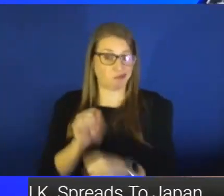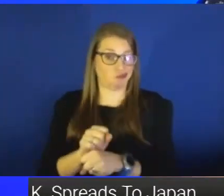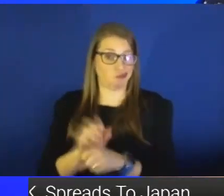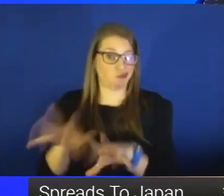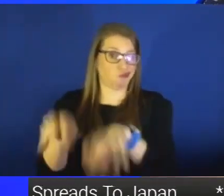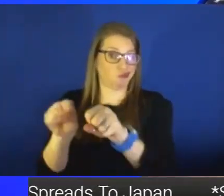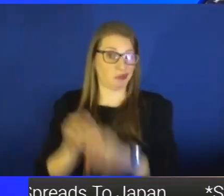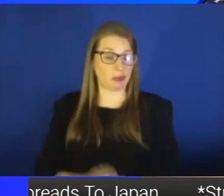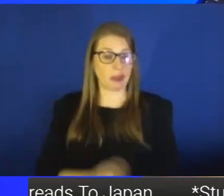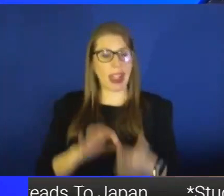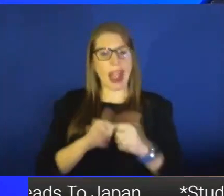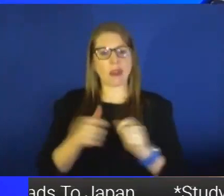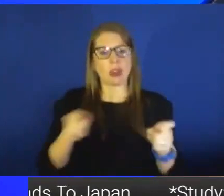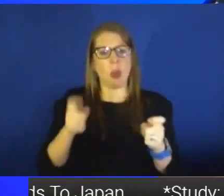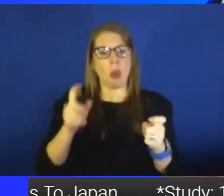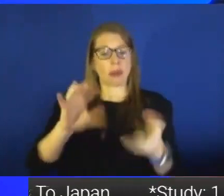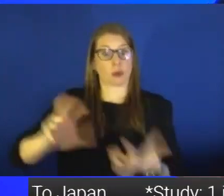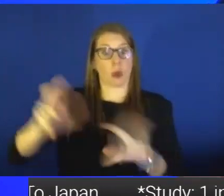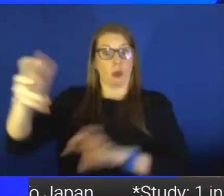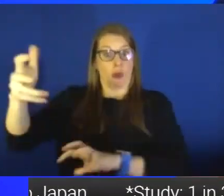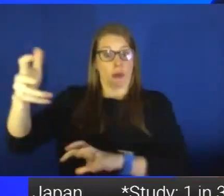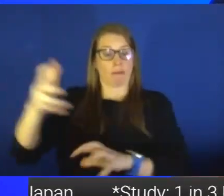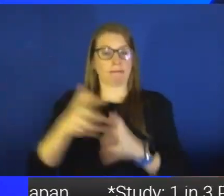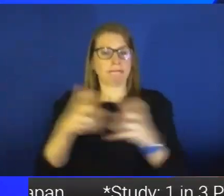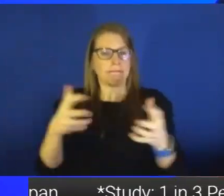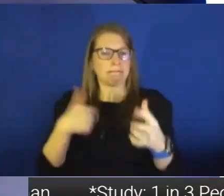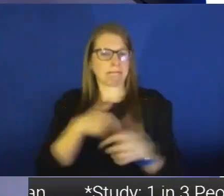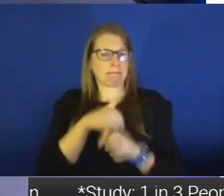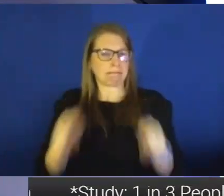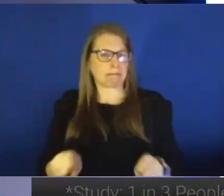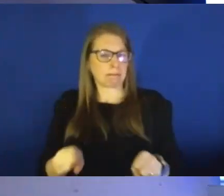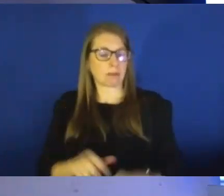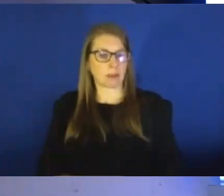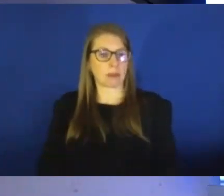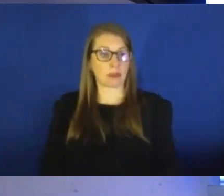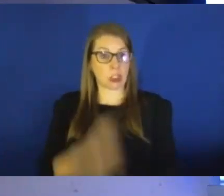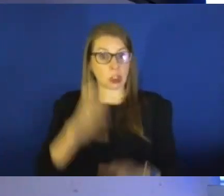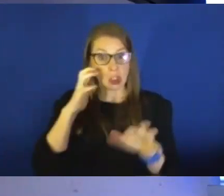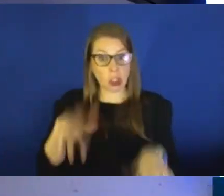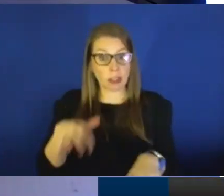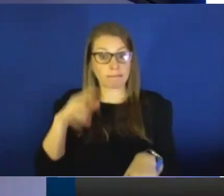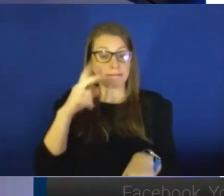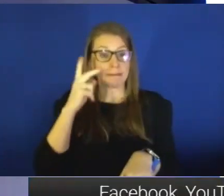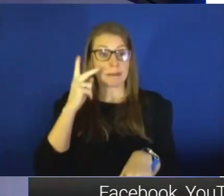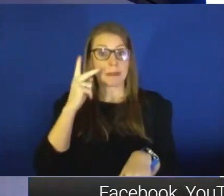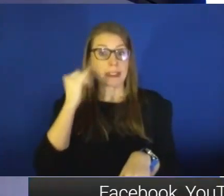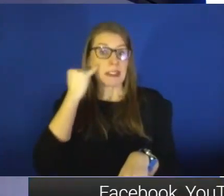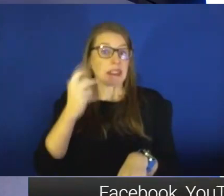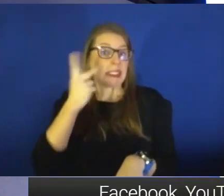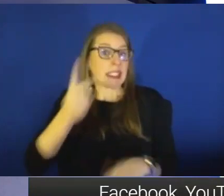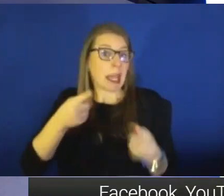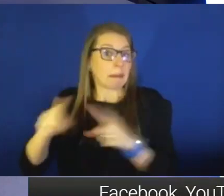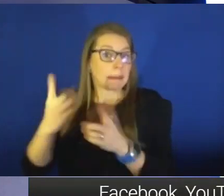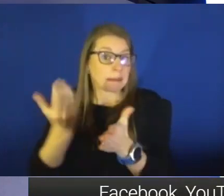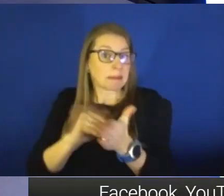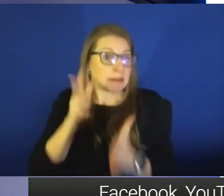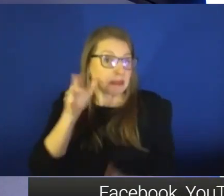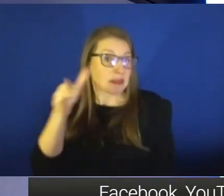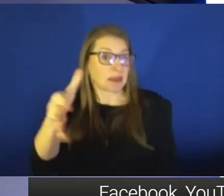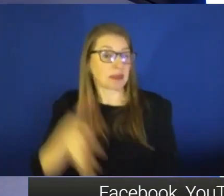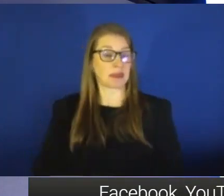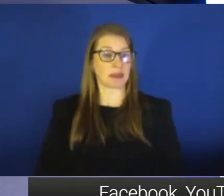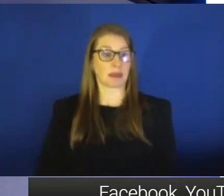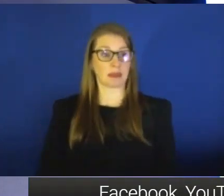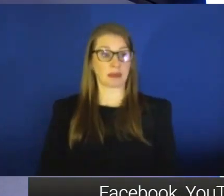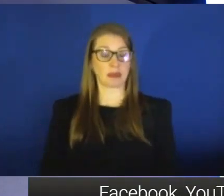do we control that chaos to the extent that we can? So I wouldn't be surprised if we see something like that again in the future. I don't think by any means that the